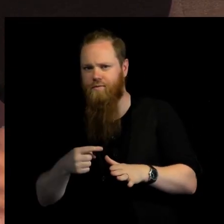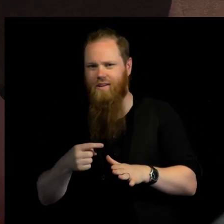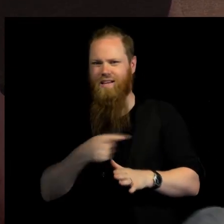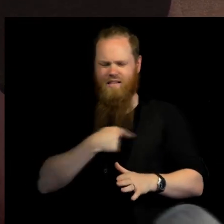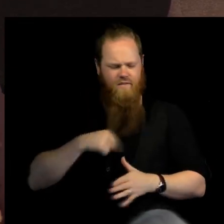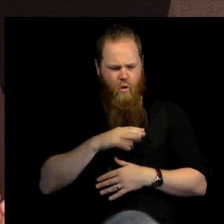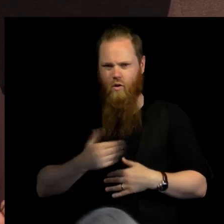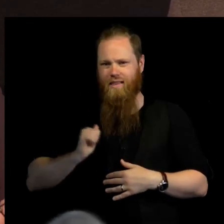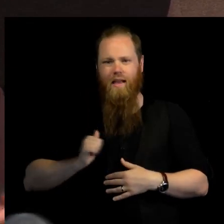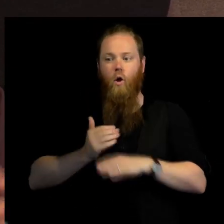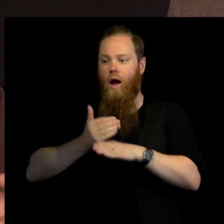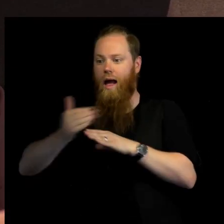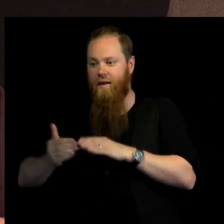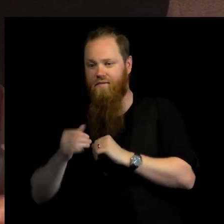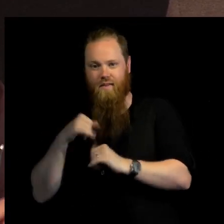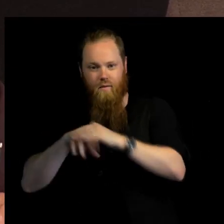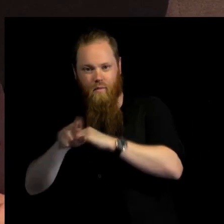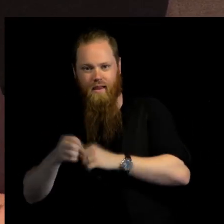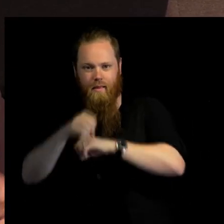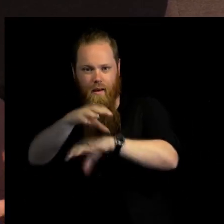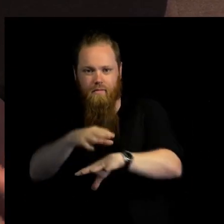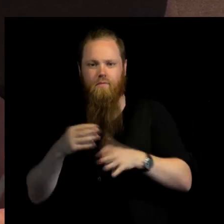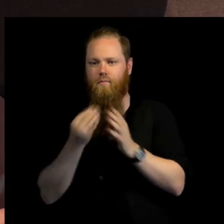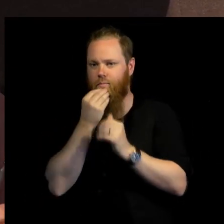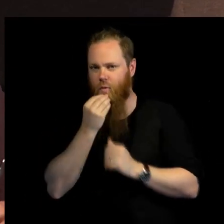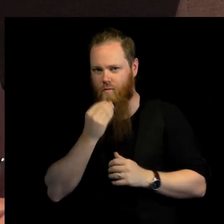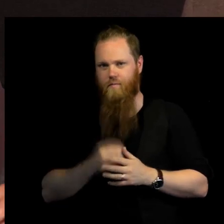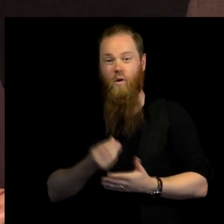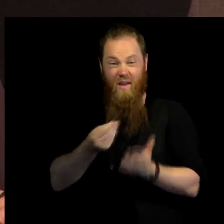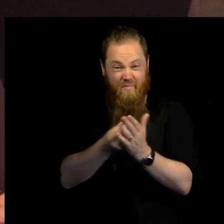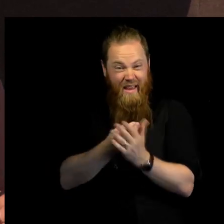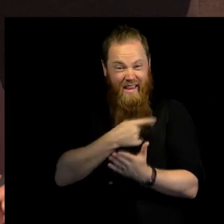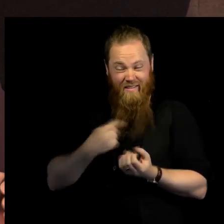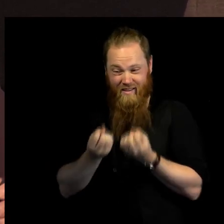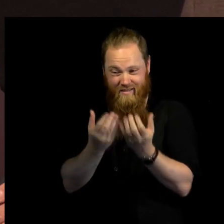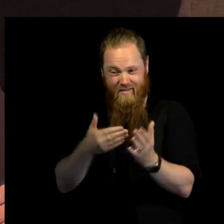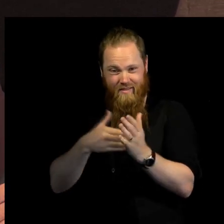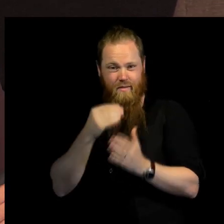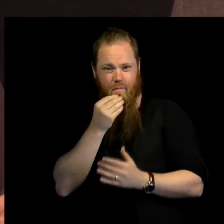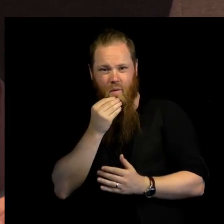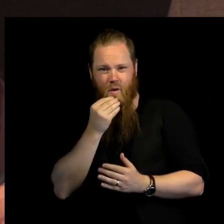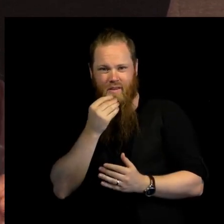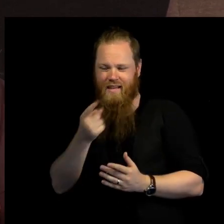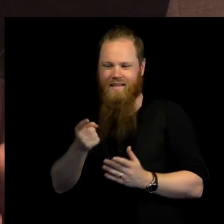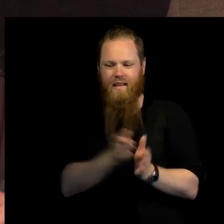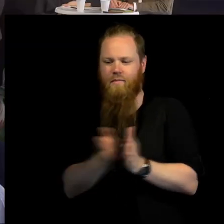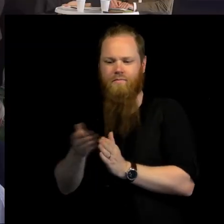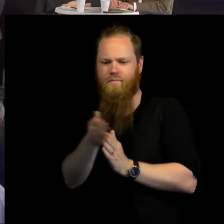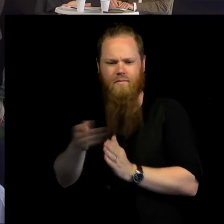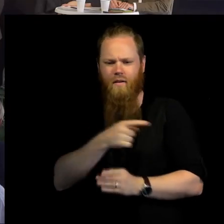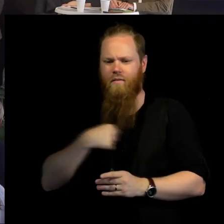come in afterwards and monitor that the food aid that we actually provide is going to the right people.